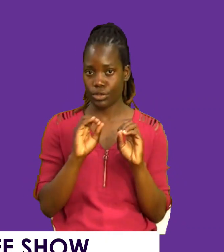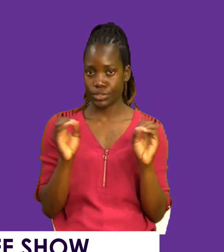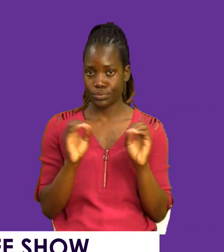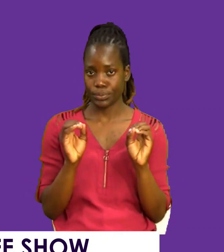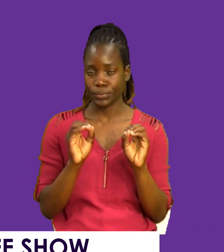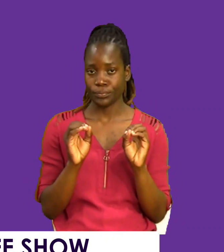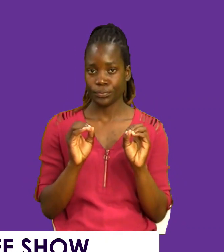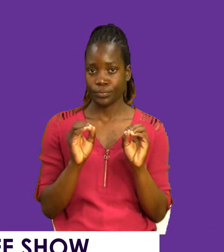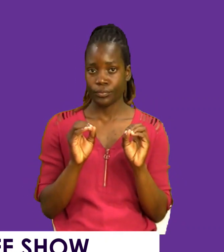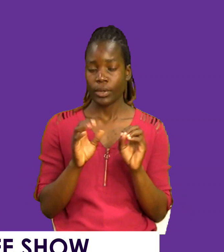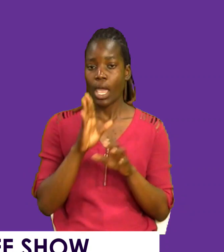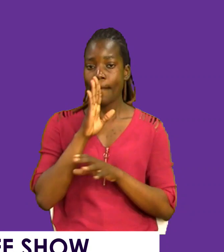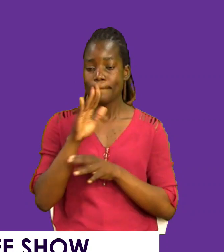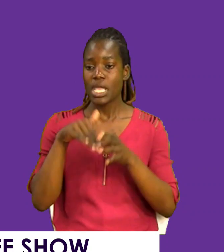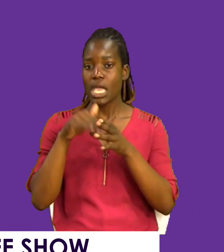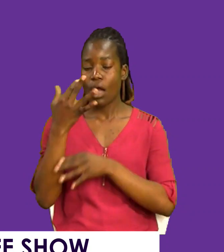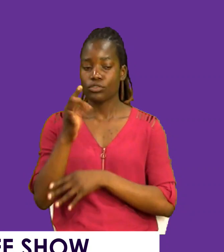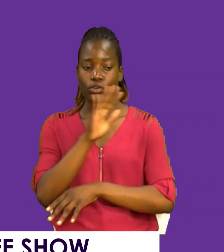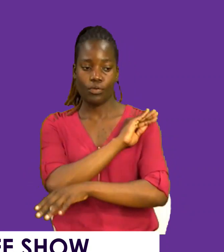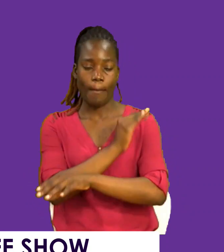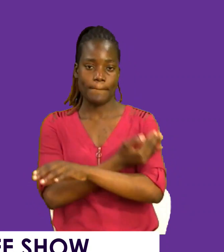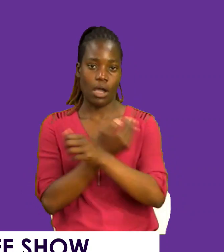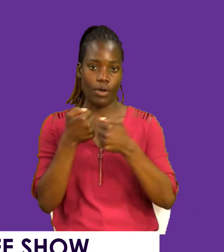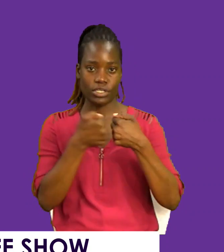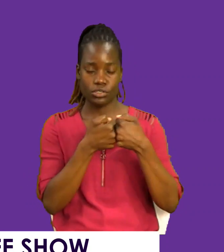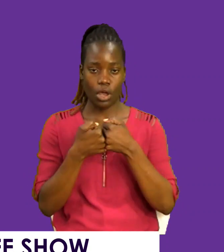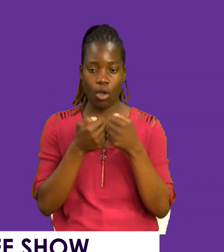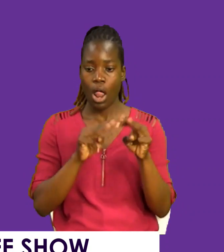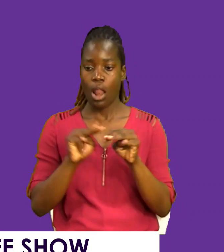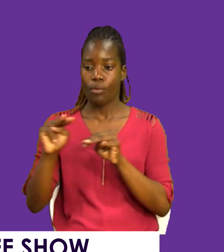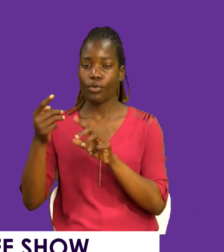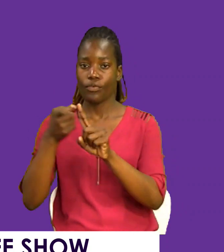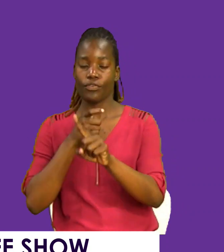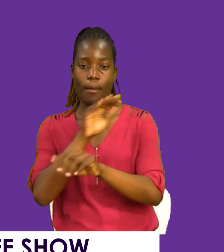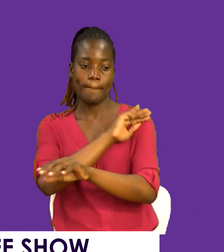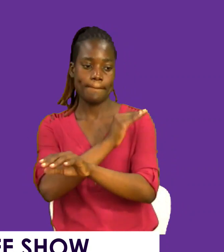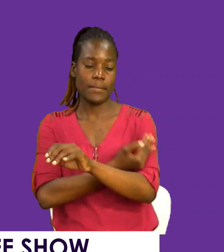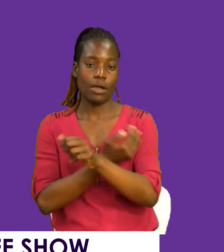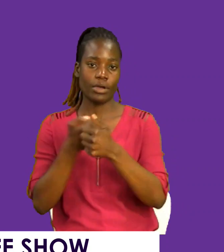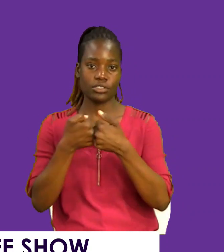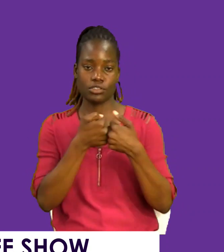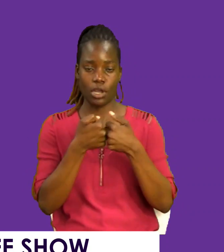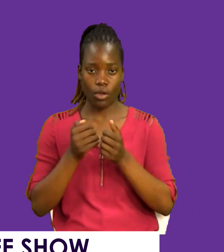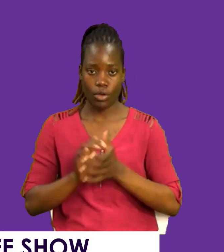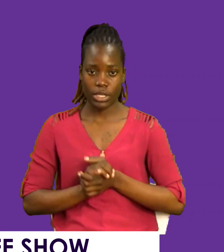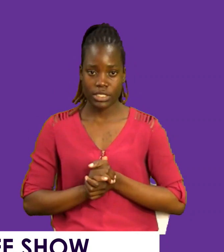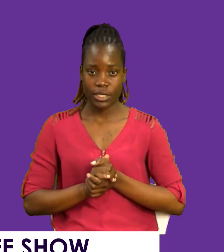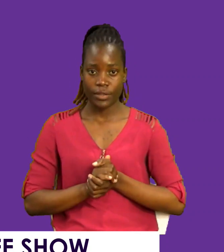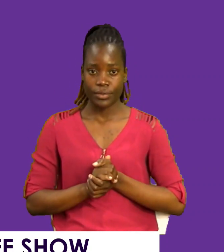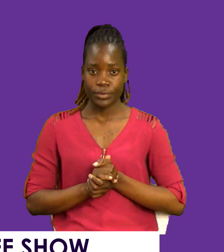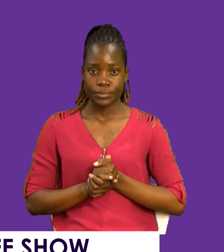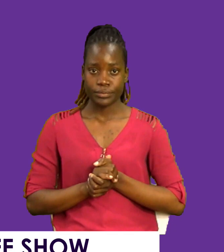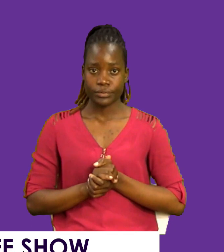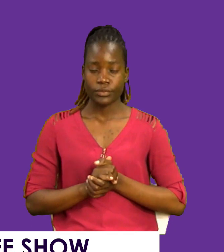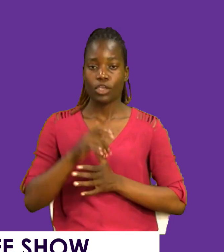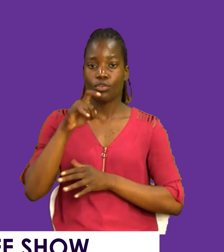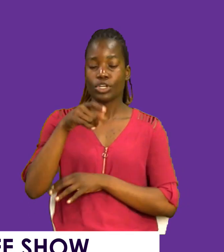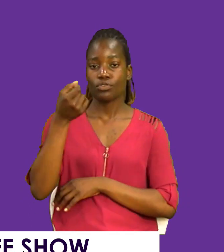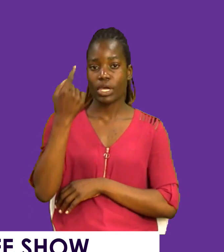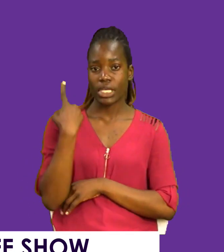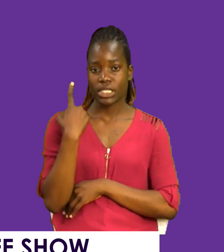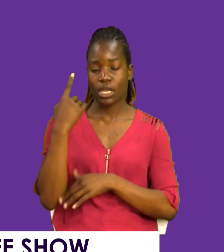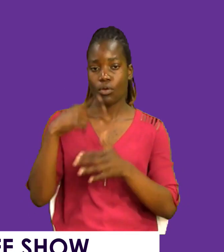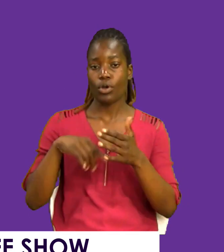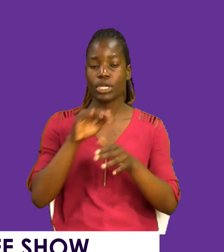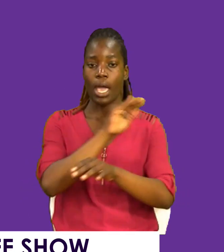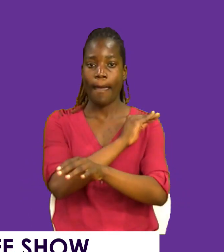You know, be out of power struggles. Move out of power struggles triangles. You know, you need to understand